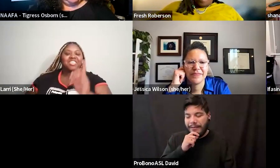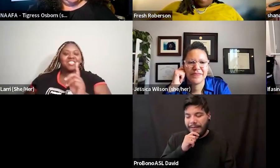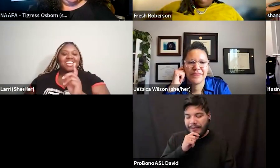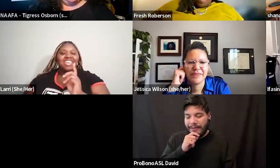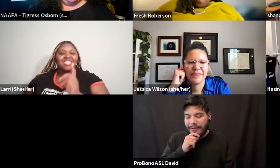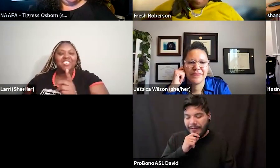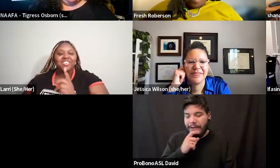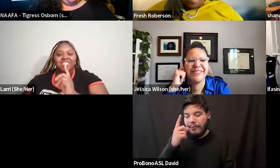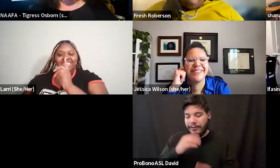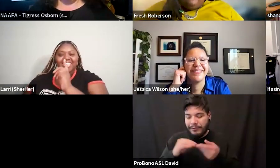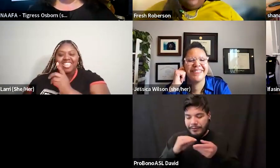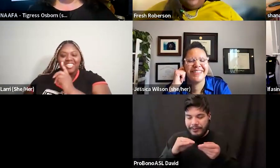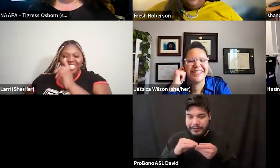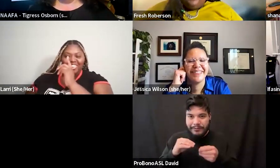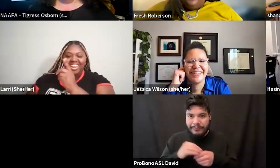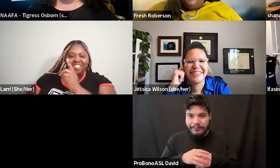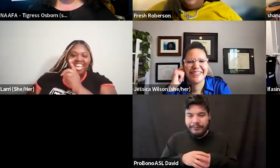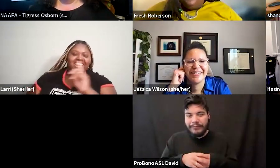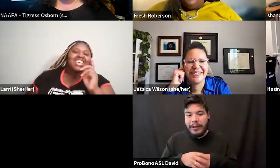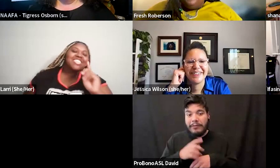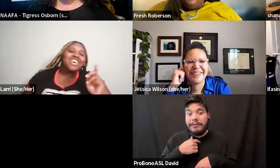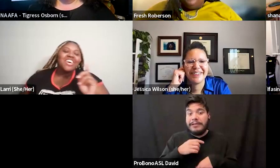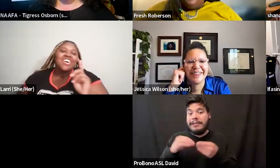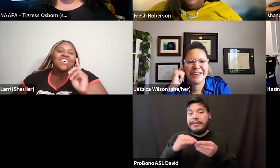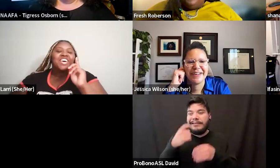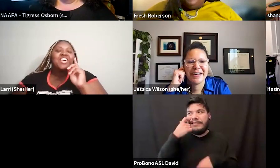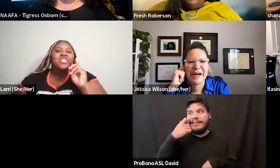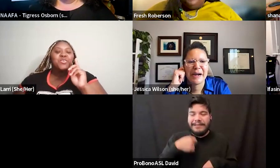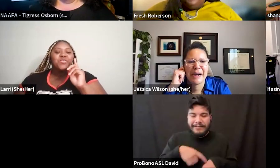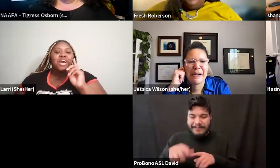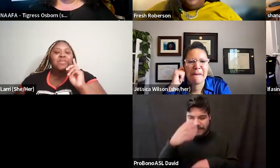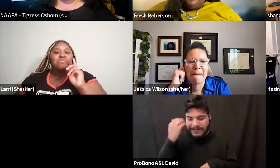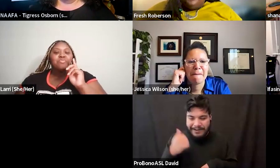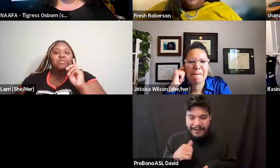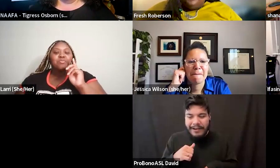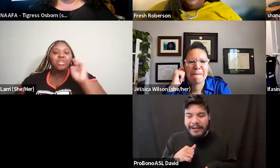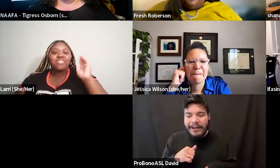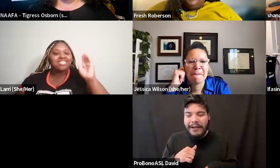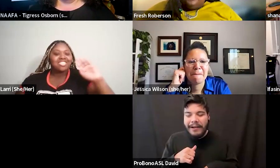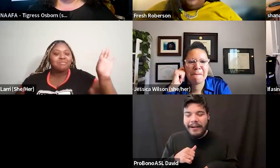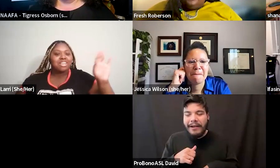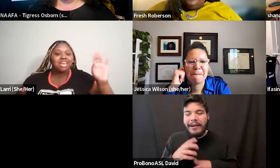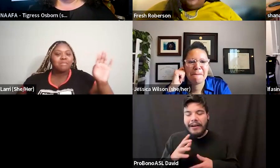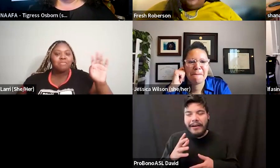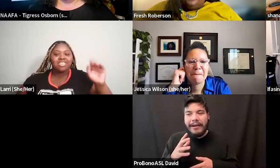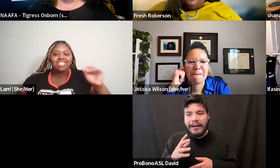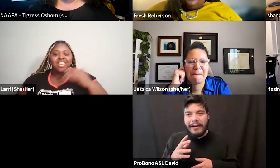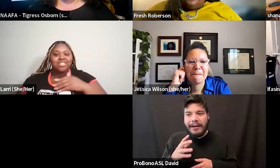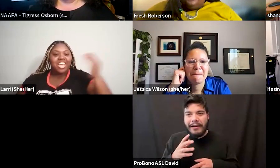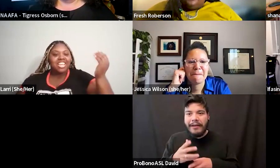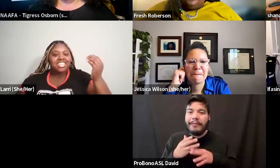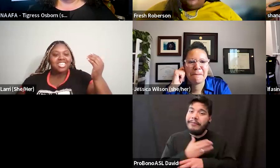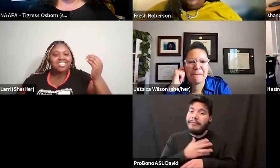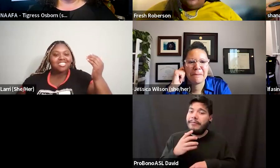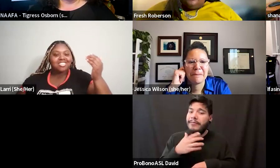wanted to tell a small story, so I was going to say it earlier and I forgot. Though, um, previous to my time at Mills,